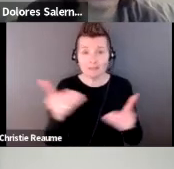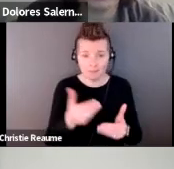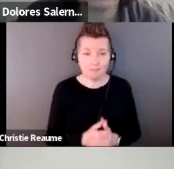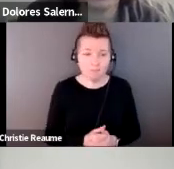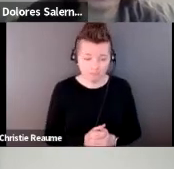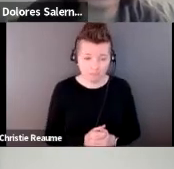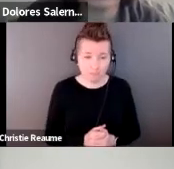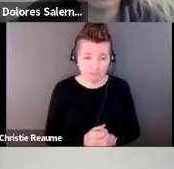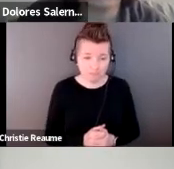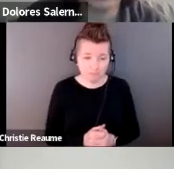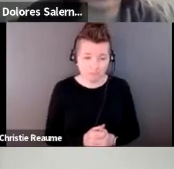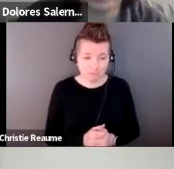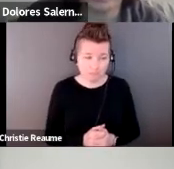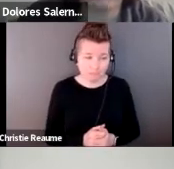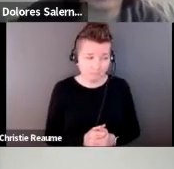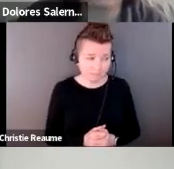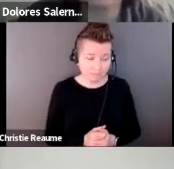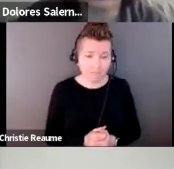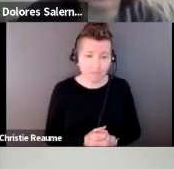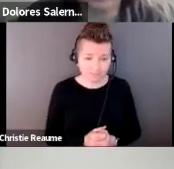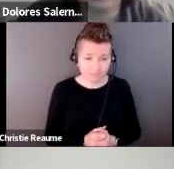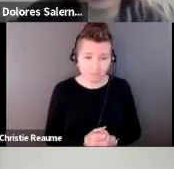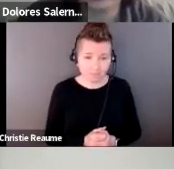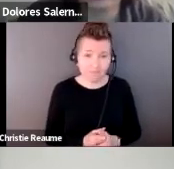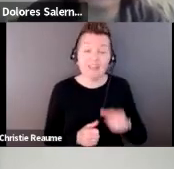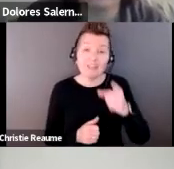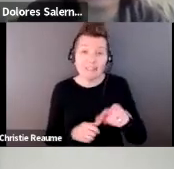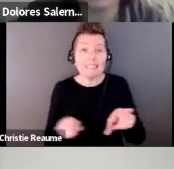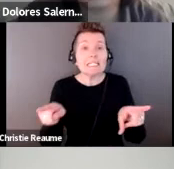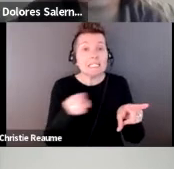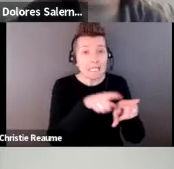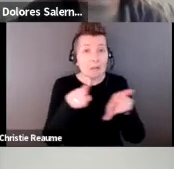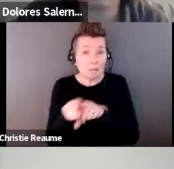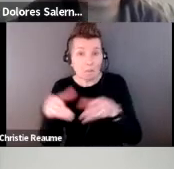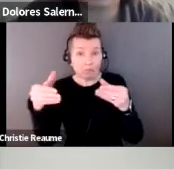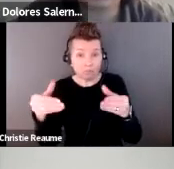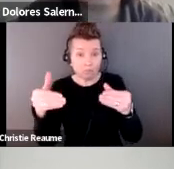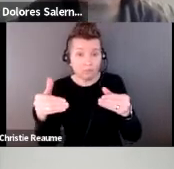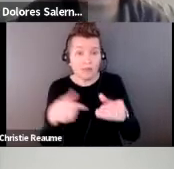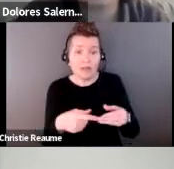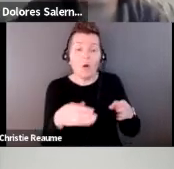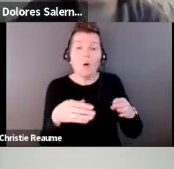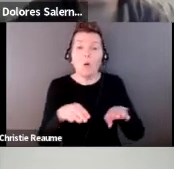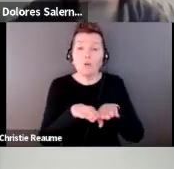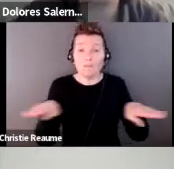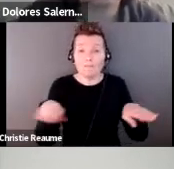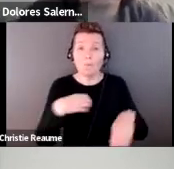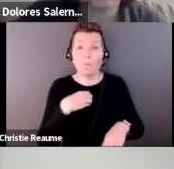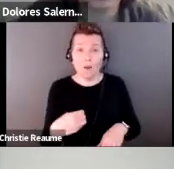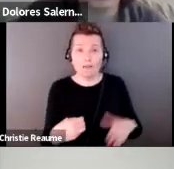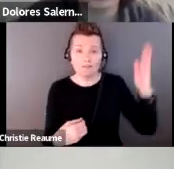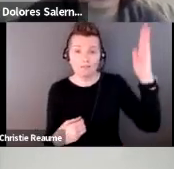The next image shows the same work sitting upright on a white shelf leaning against a wall at a three fourths angle.